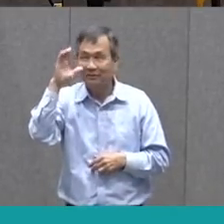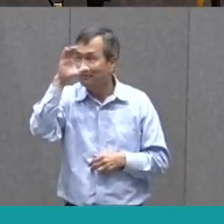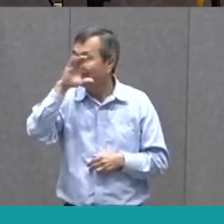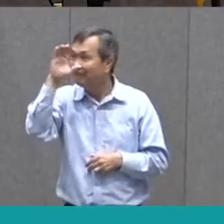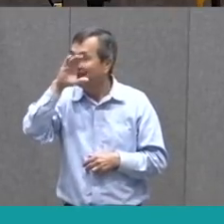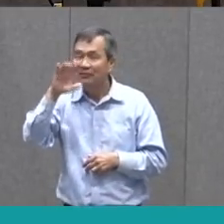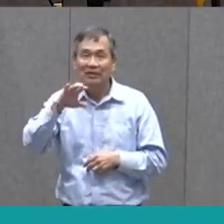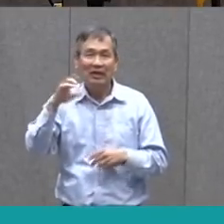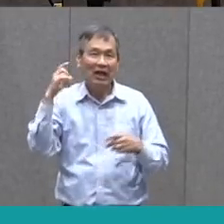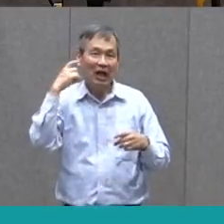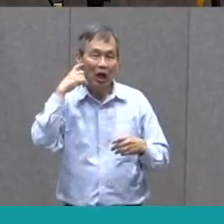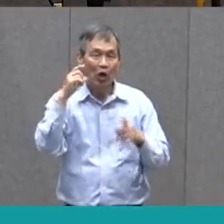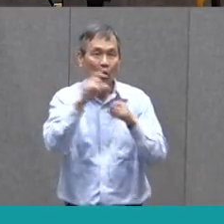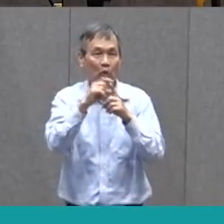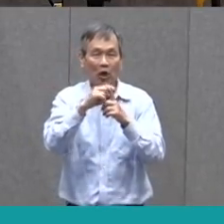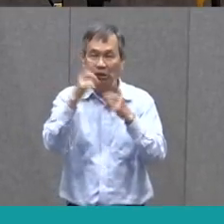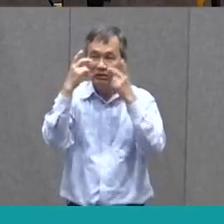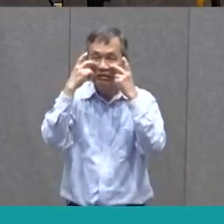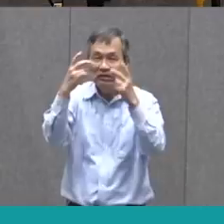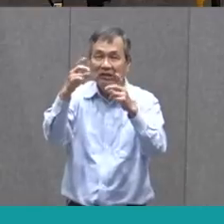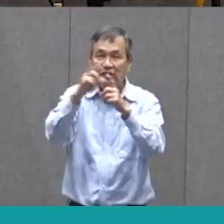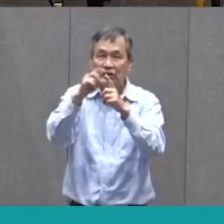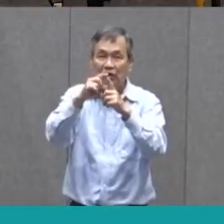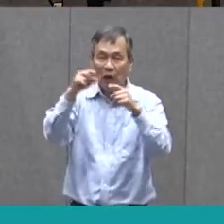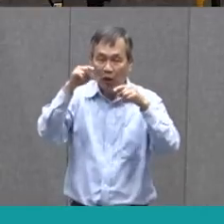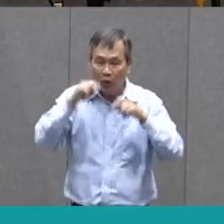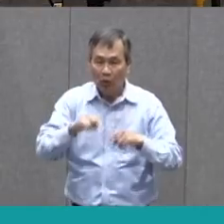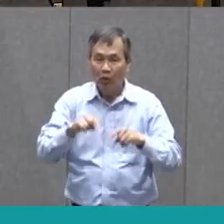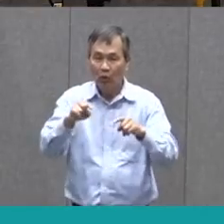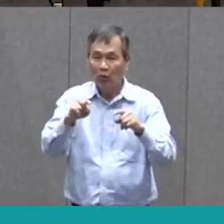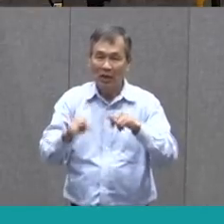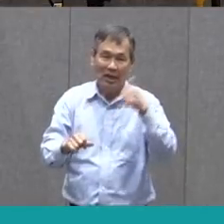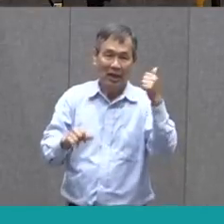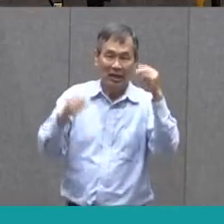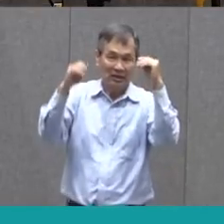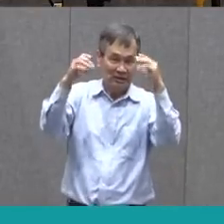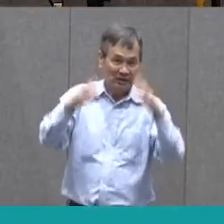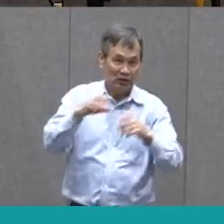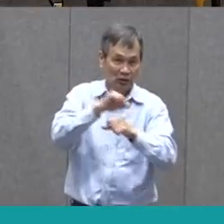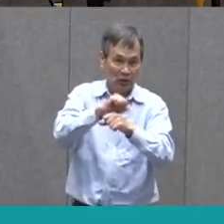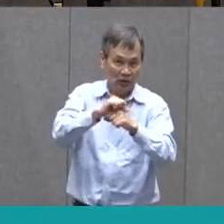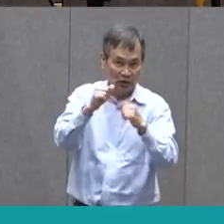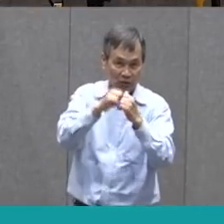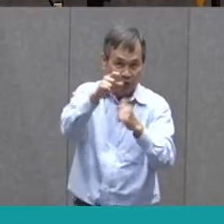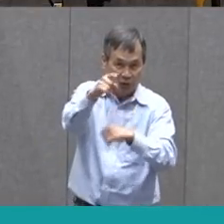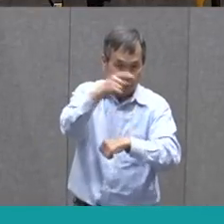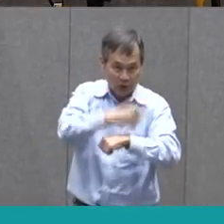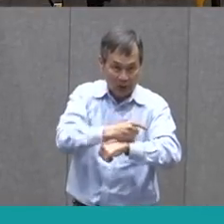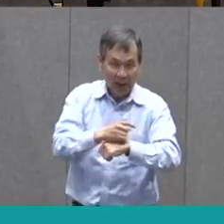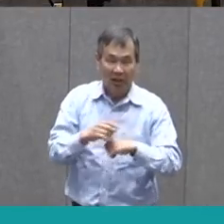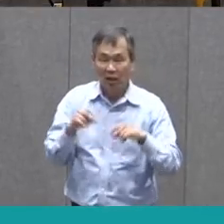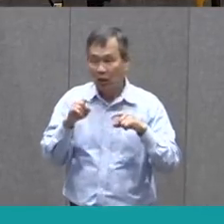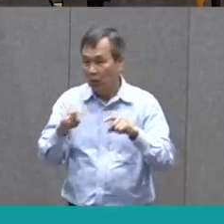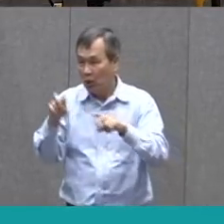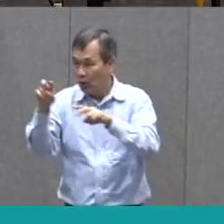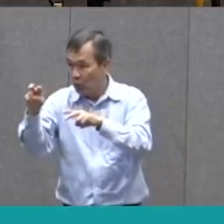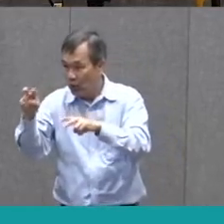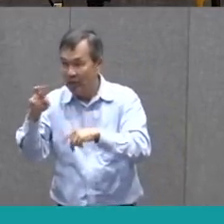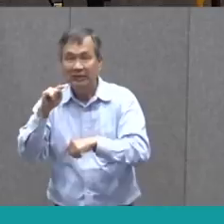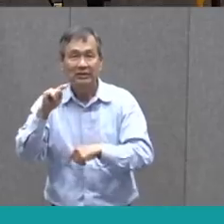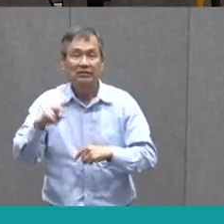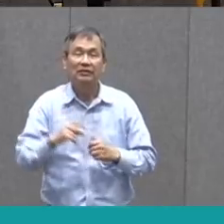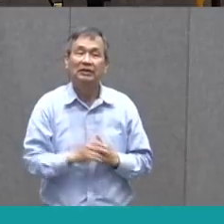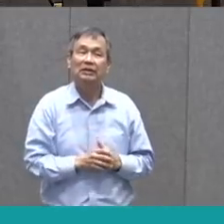persistence. While you're listening to the other teachers that are working with you today, or maybe while you're watching TV at